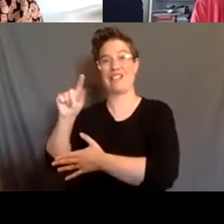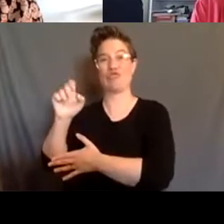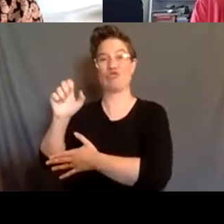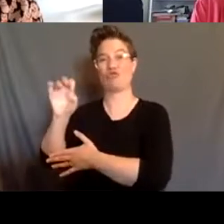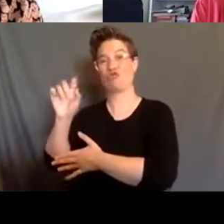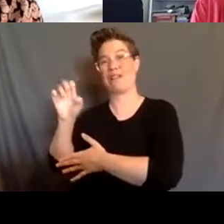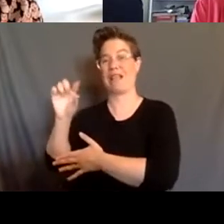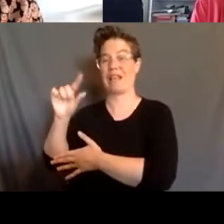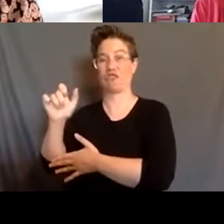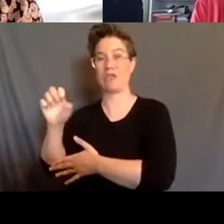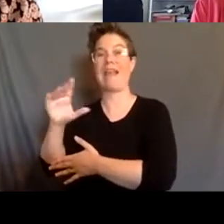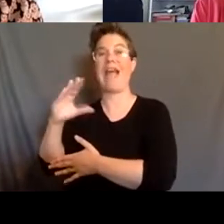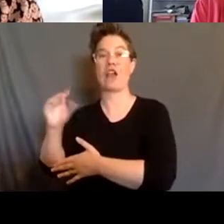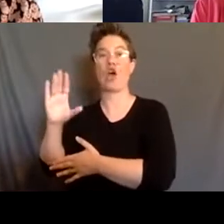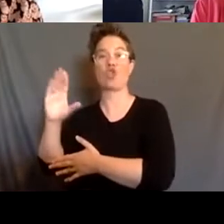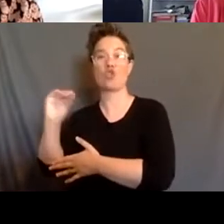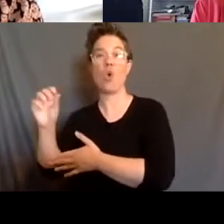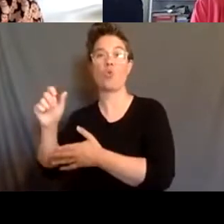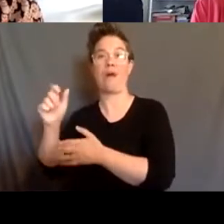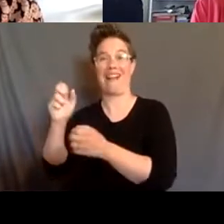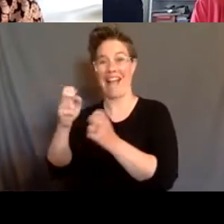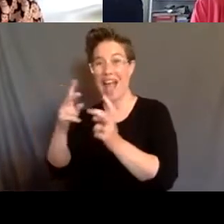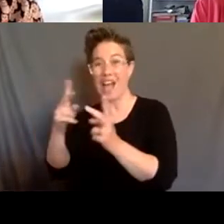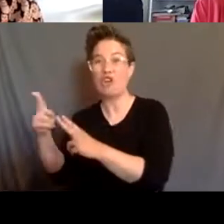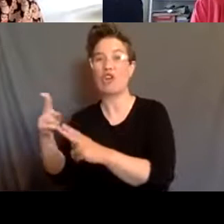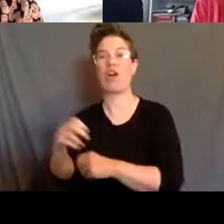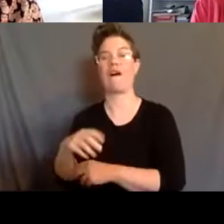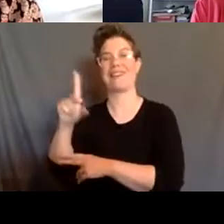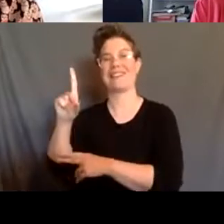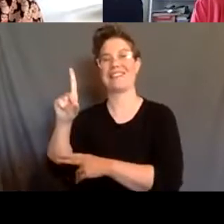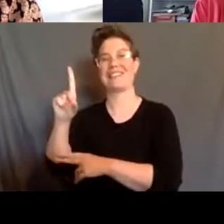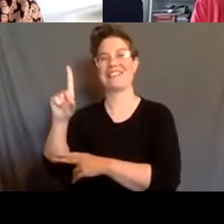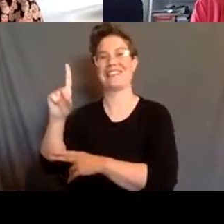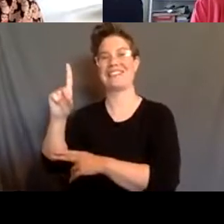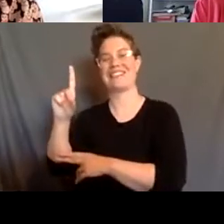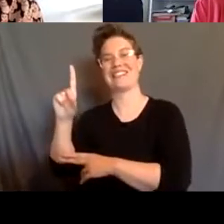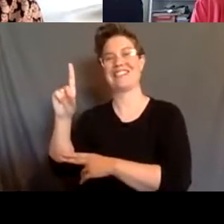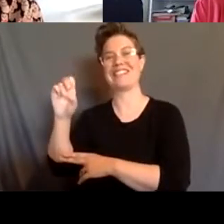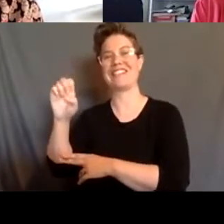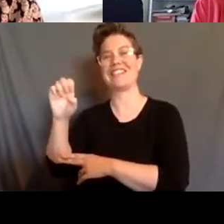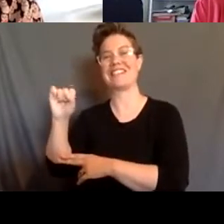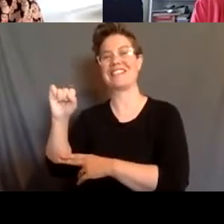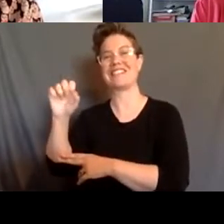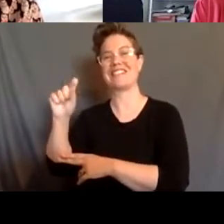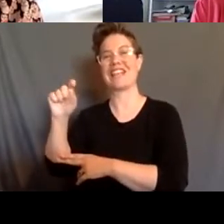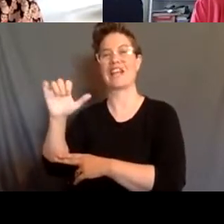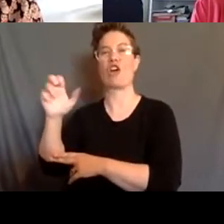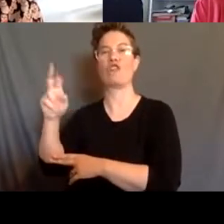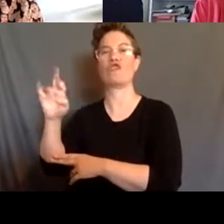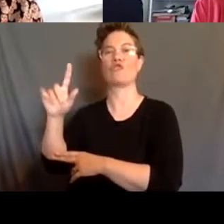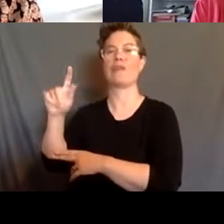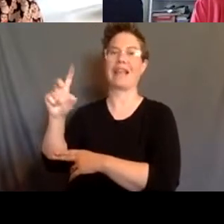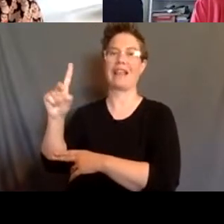and the co-editor of Disability Incarcerated. She is an academic